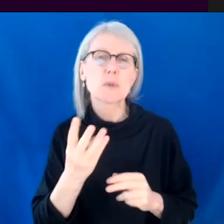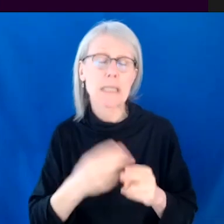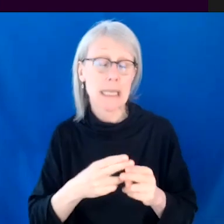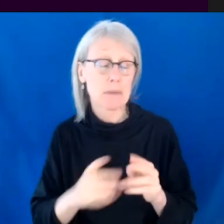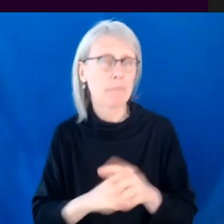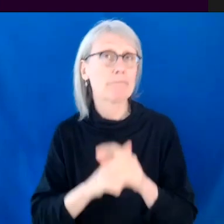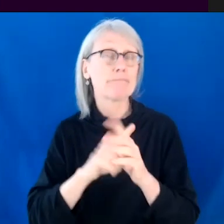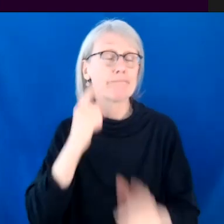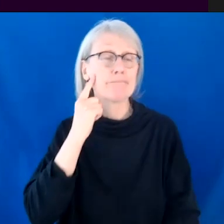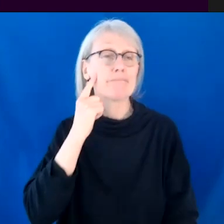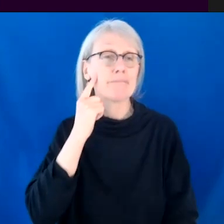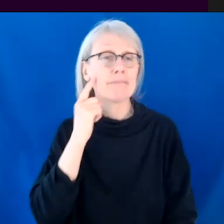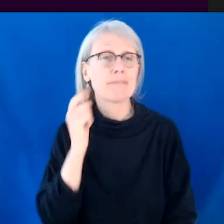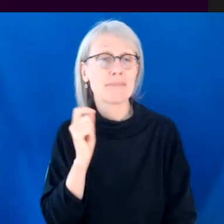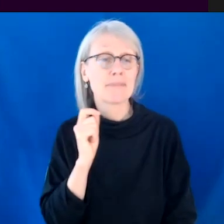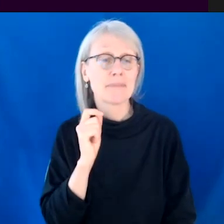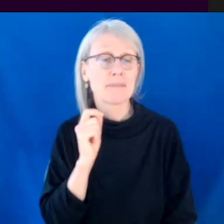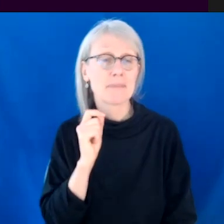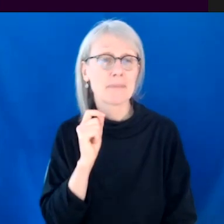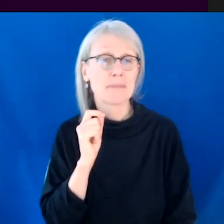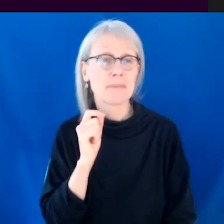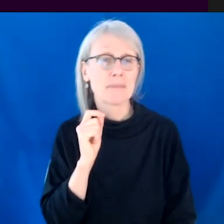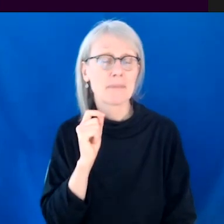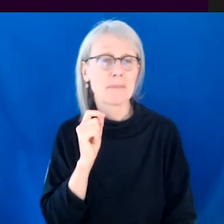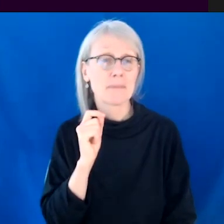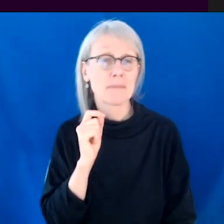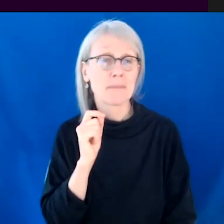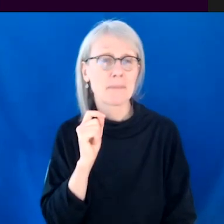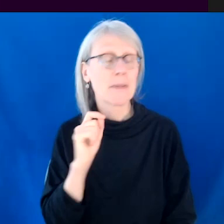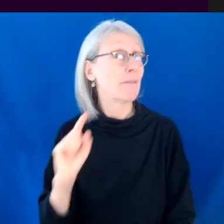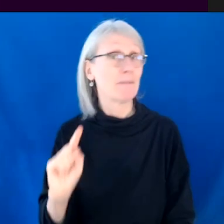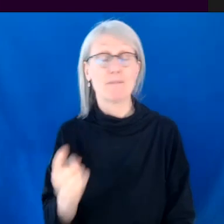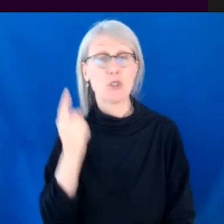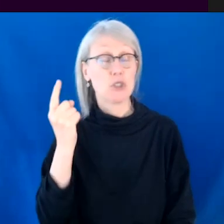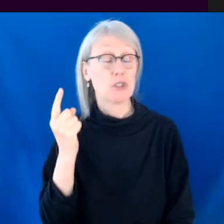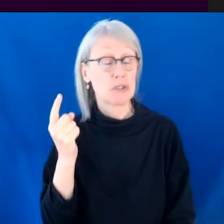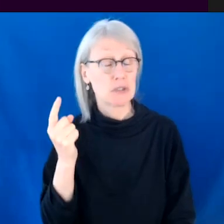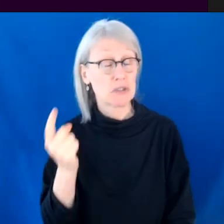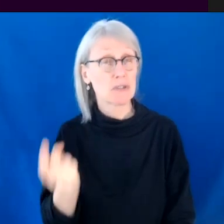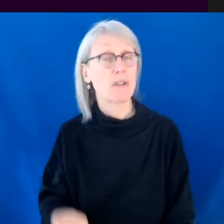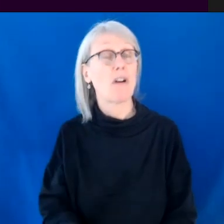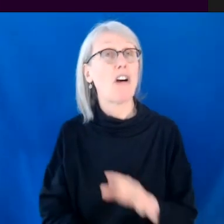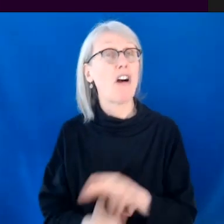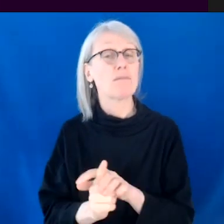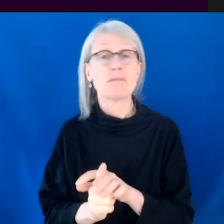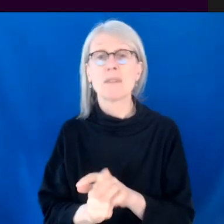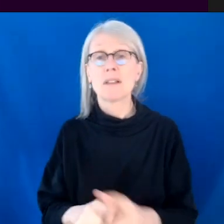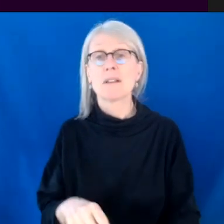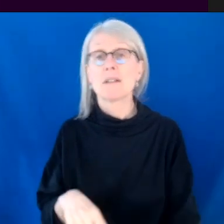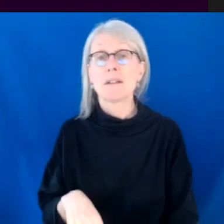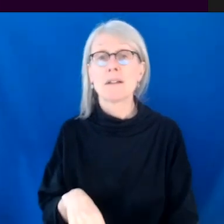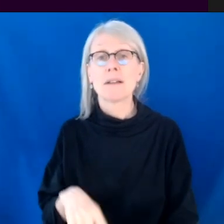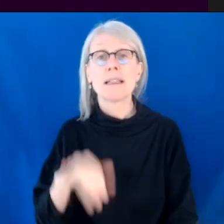into my head and okay. So the first name that popped into my head was Issa Rae. I mean, I don't